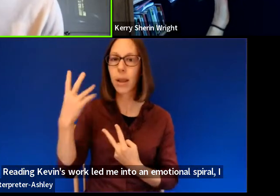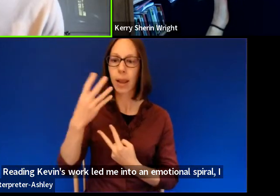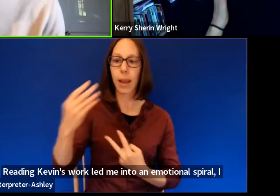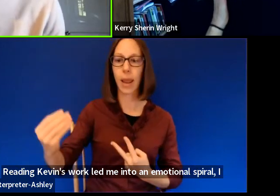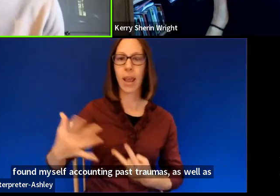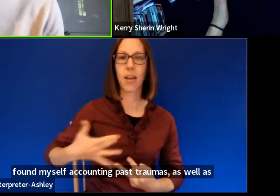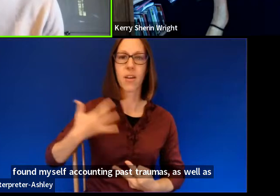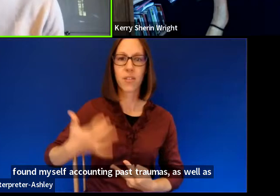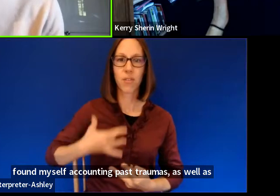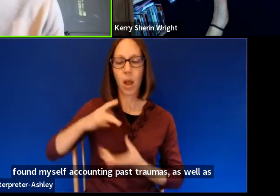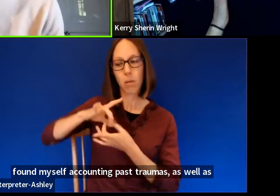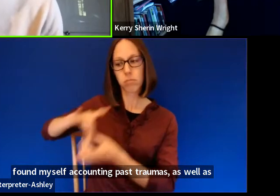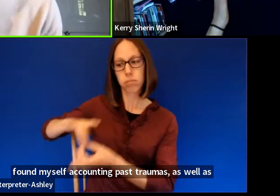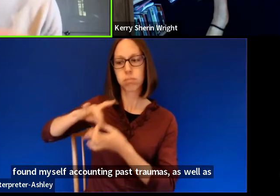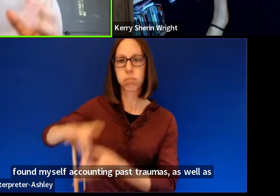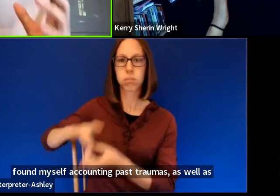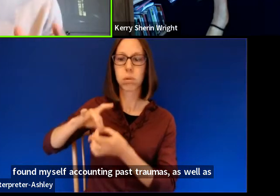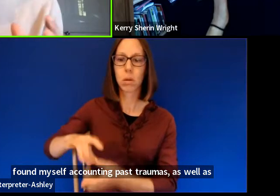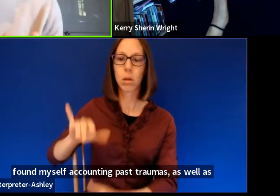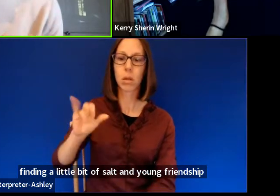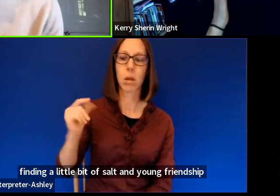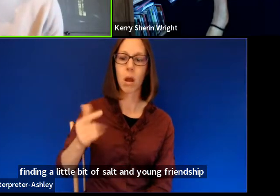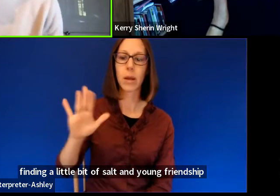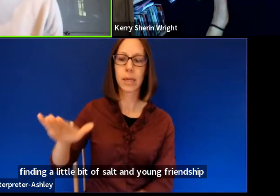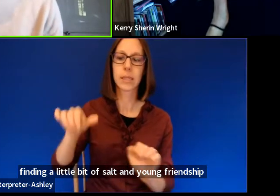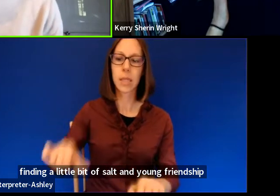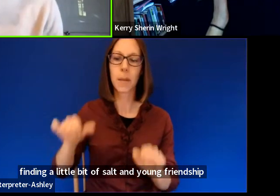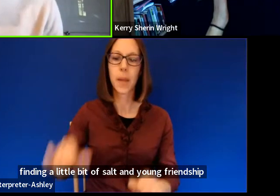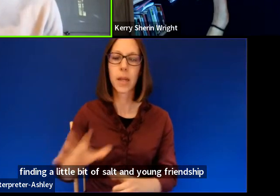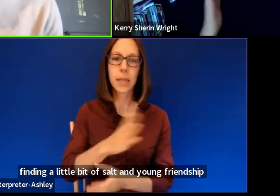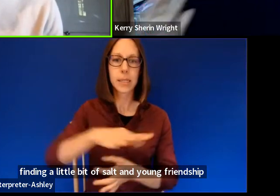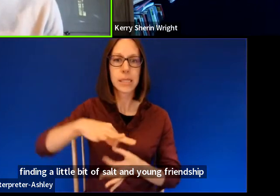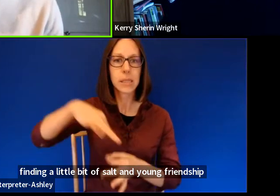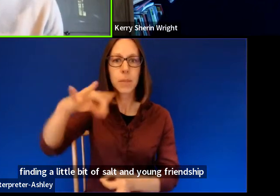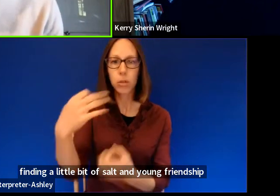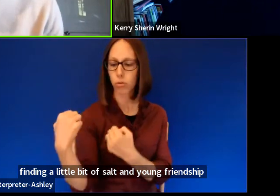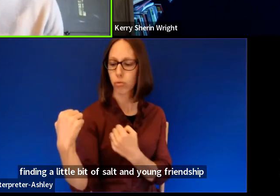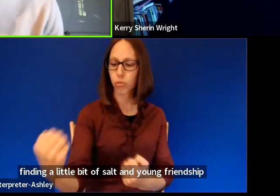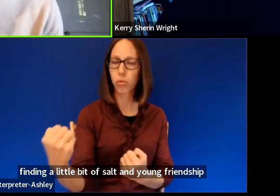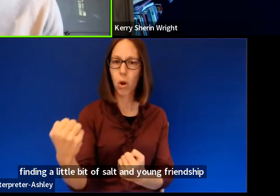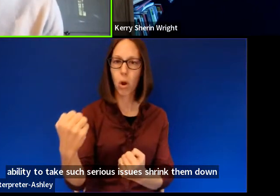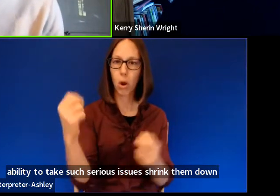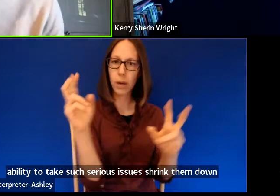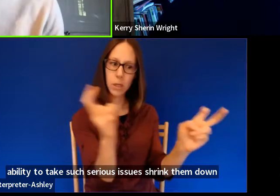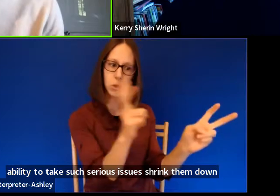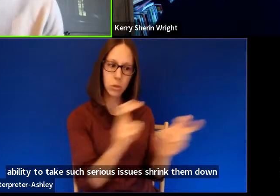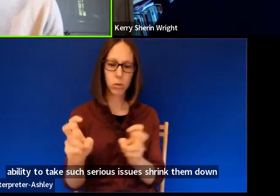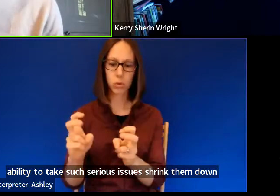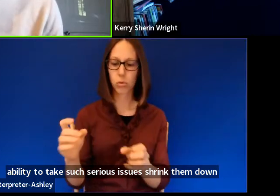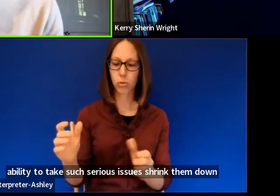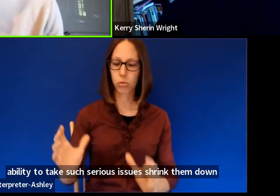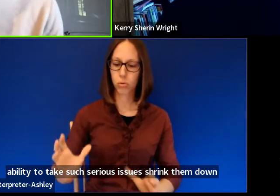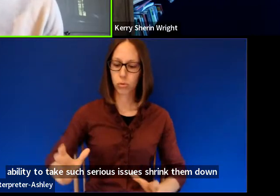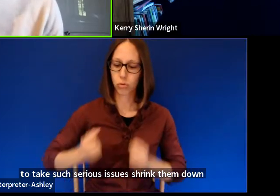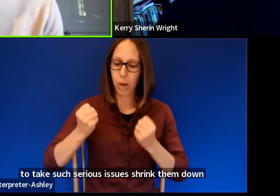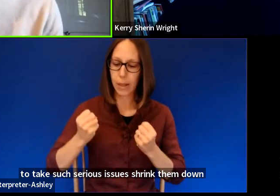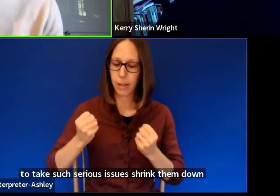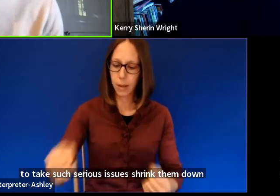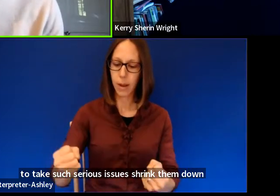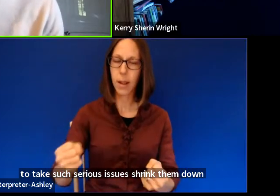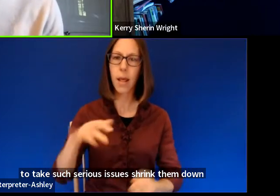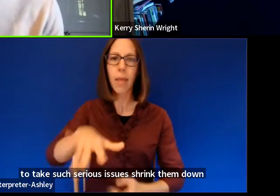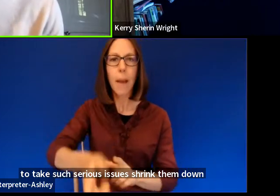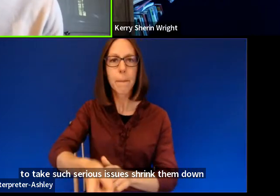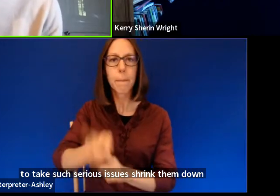in Young's uncanny ability to take such serious issues, shrink them down, and then evaluate how he felt in that moment